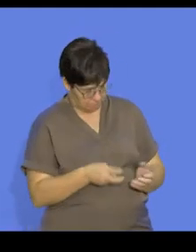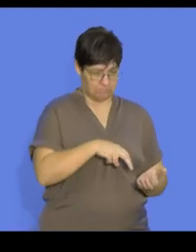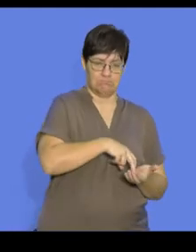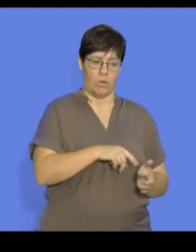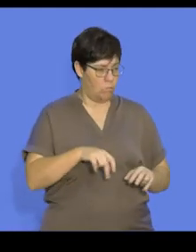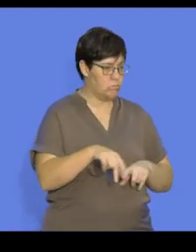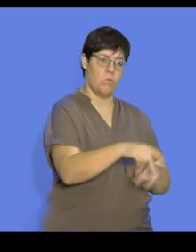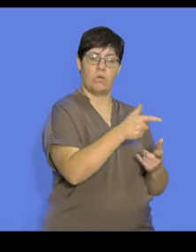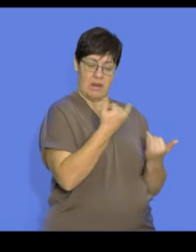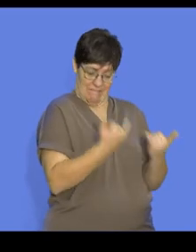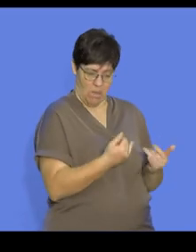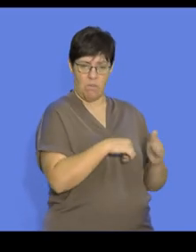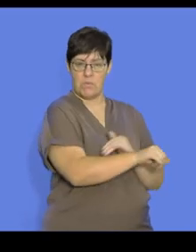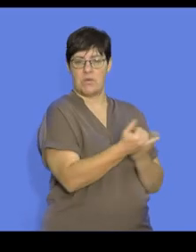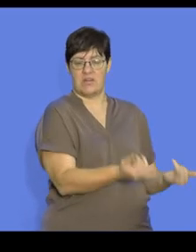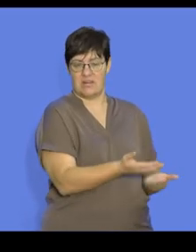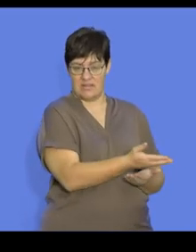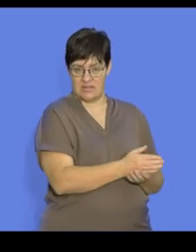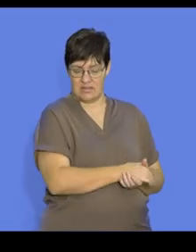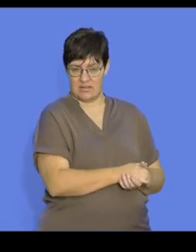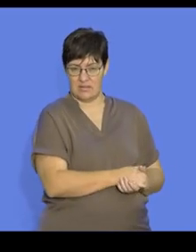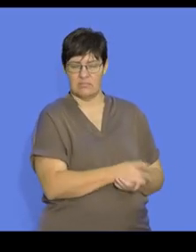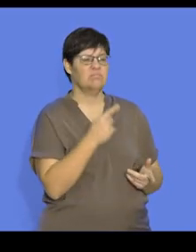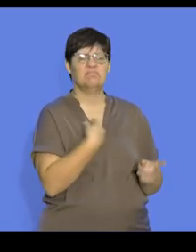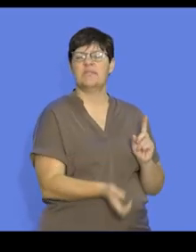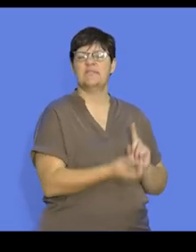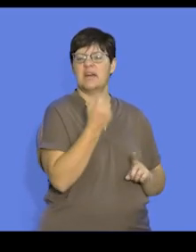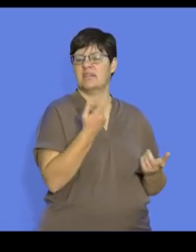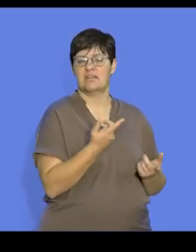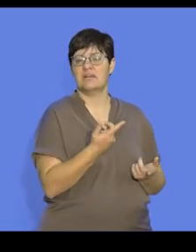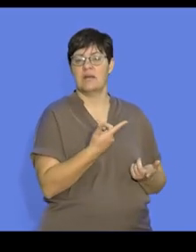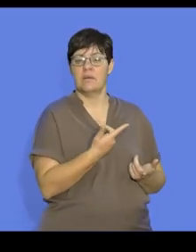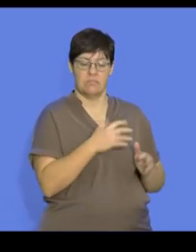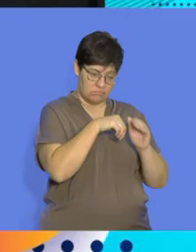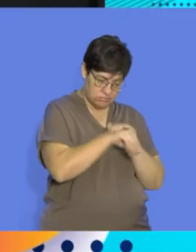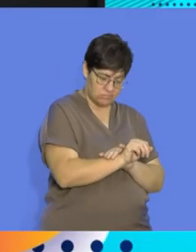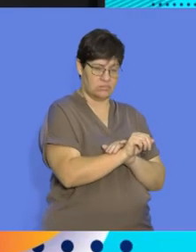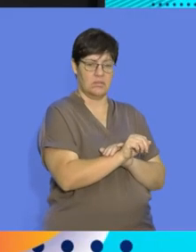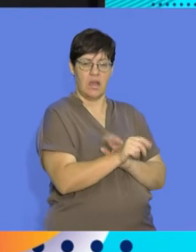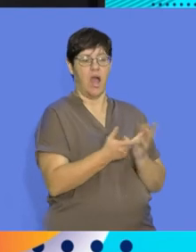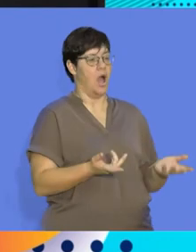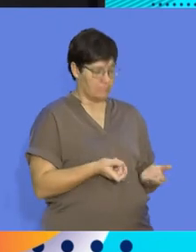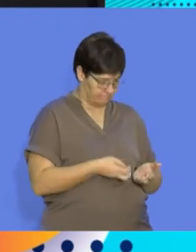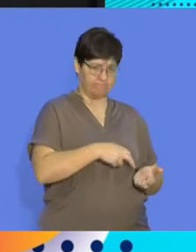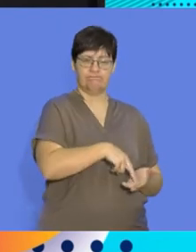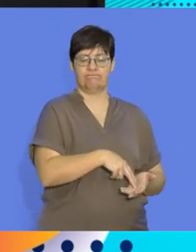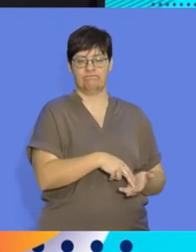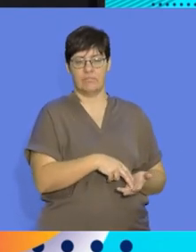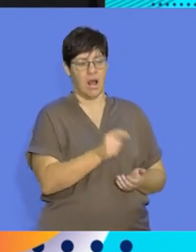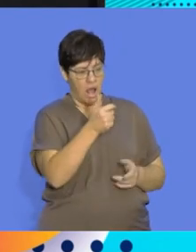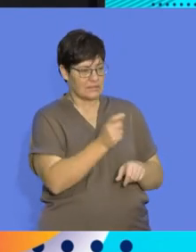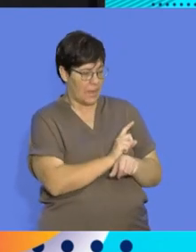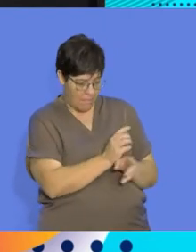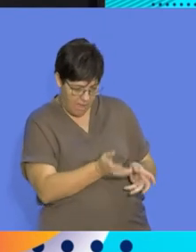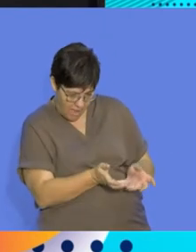when they are hatched or born. So generally we find that the young, once they hatch, are able to, after a little while,